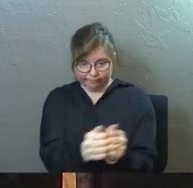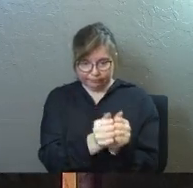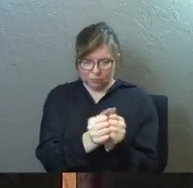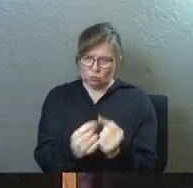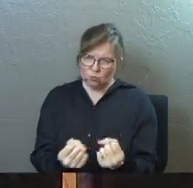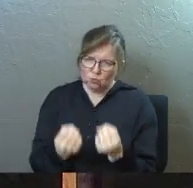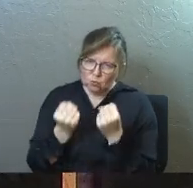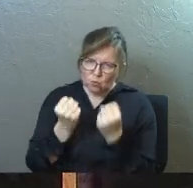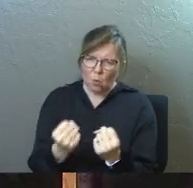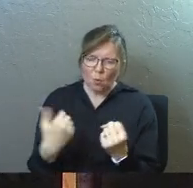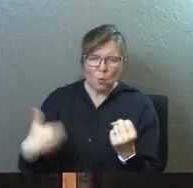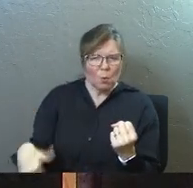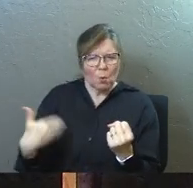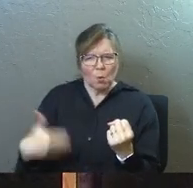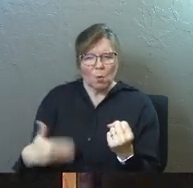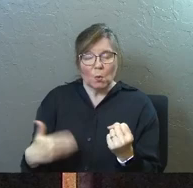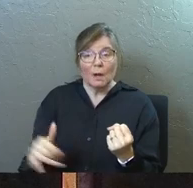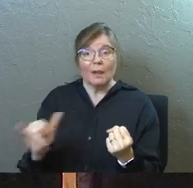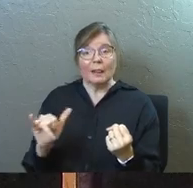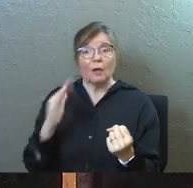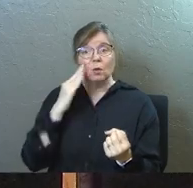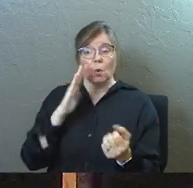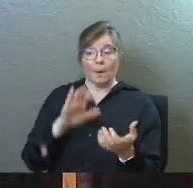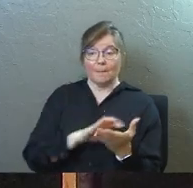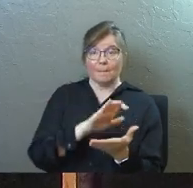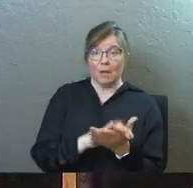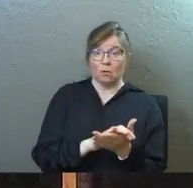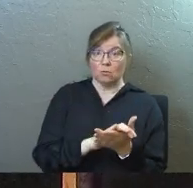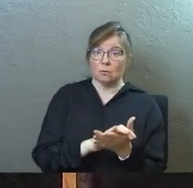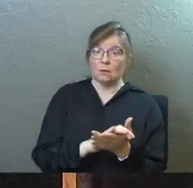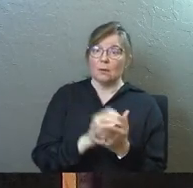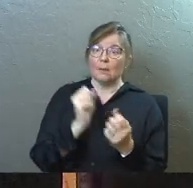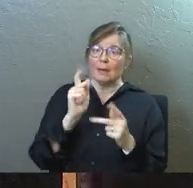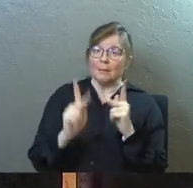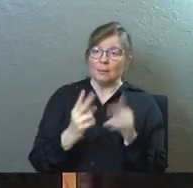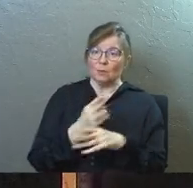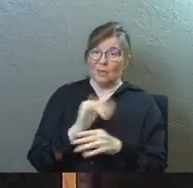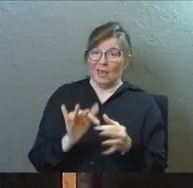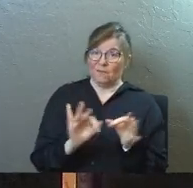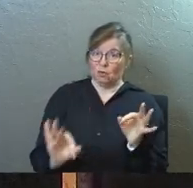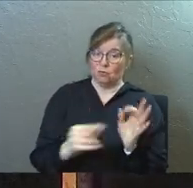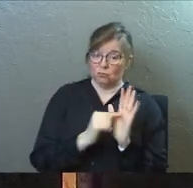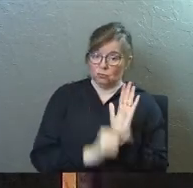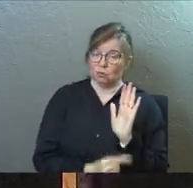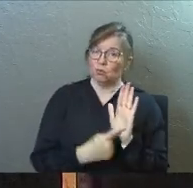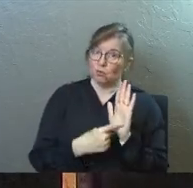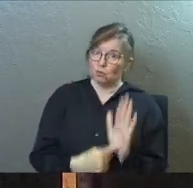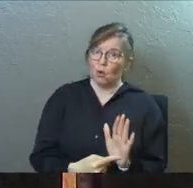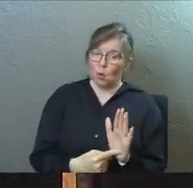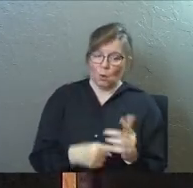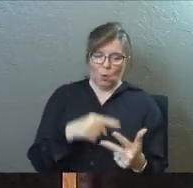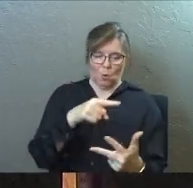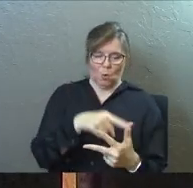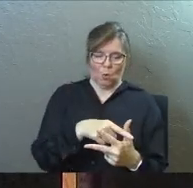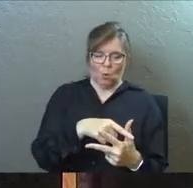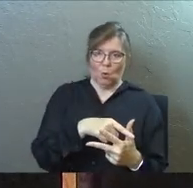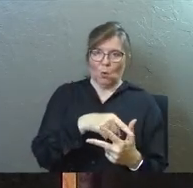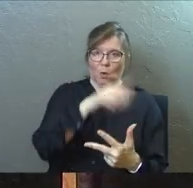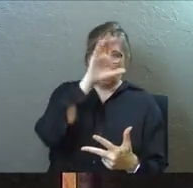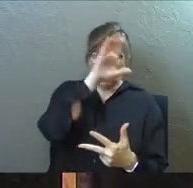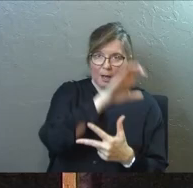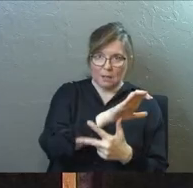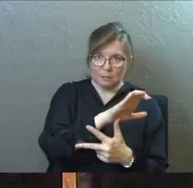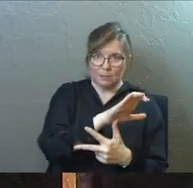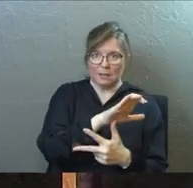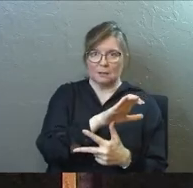strand is God coming in and making that marriage as strong as it can possibly be, but there's power in more than